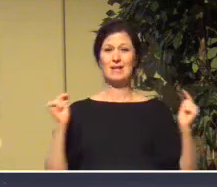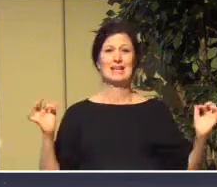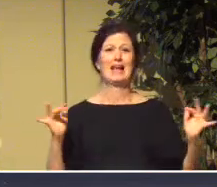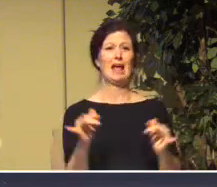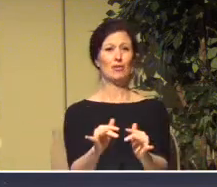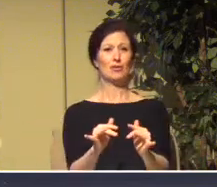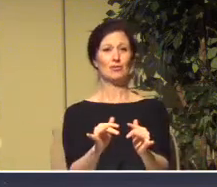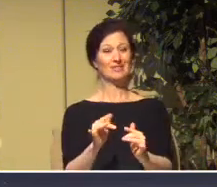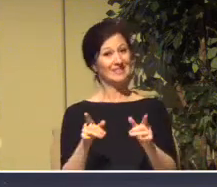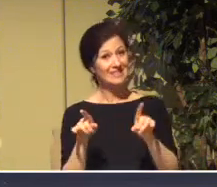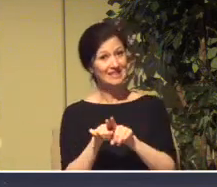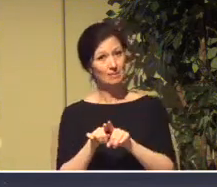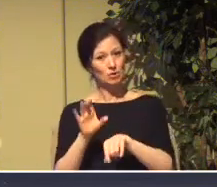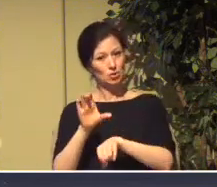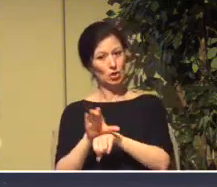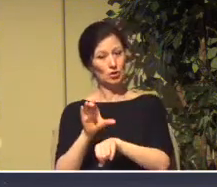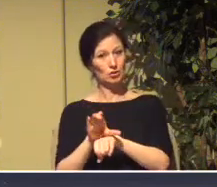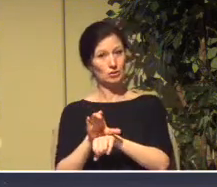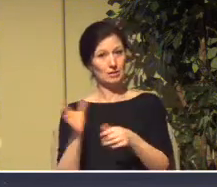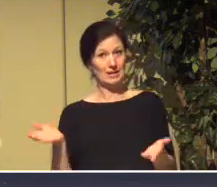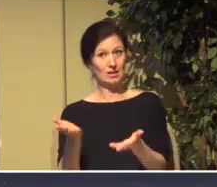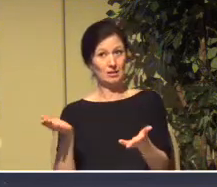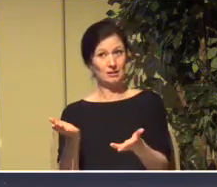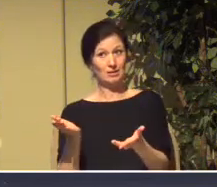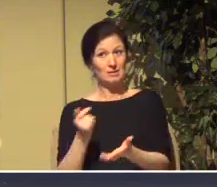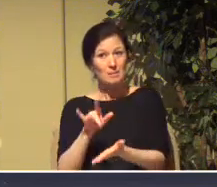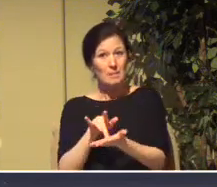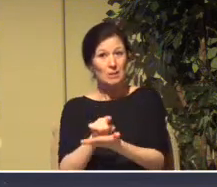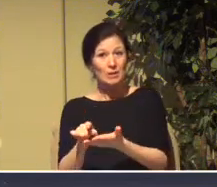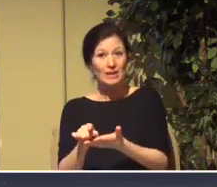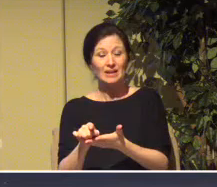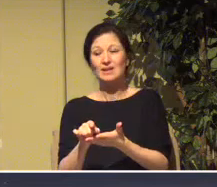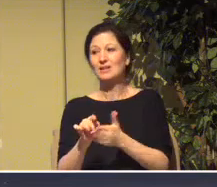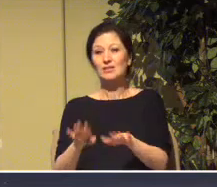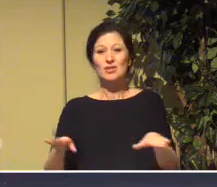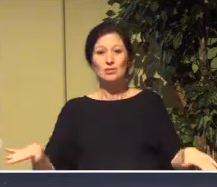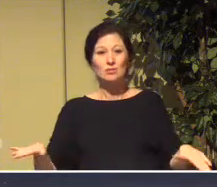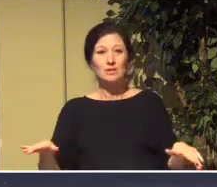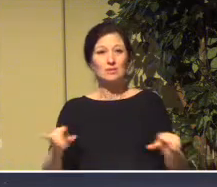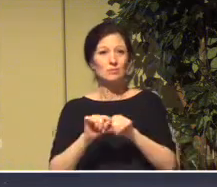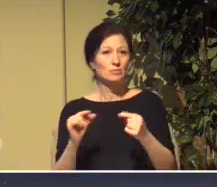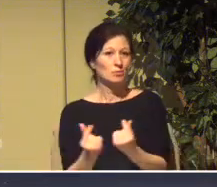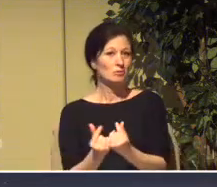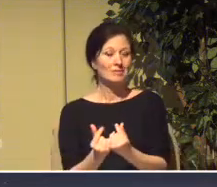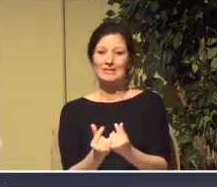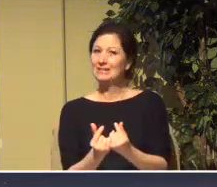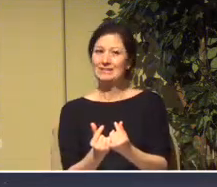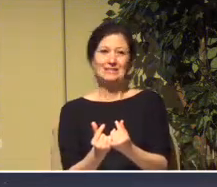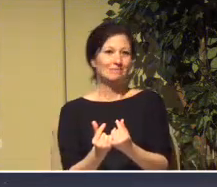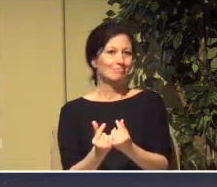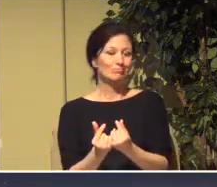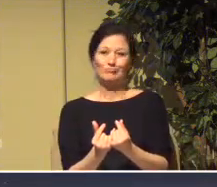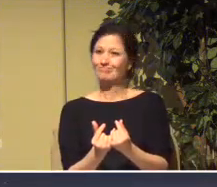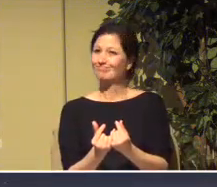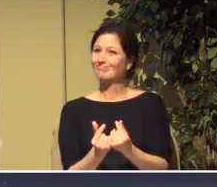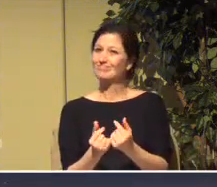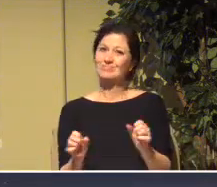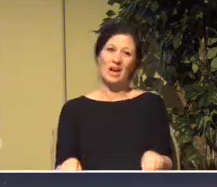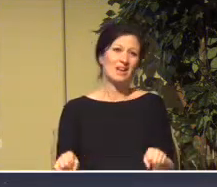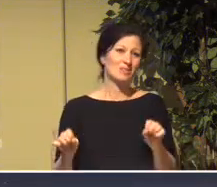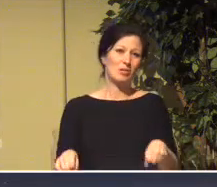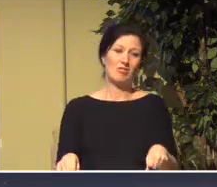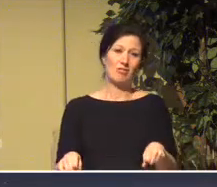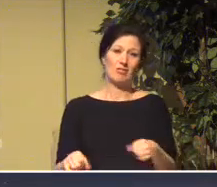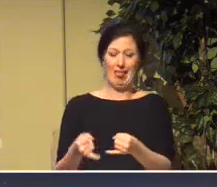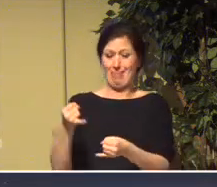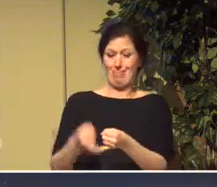and our midweek dinners and things like that, our pioneers, they are very likely going to be among